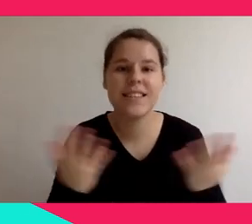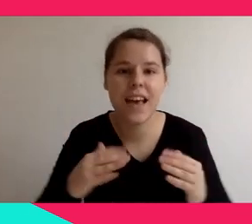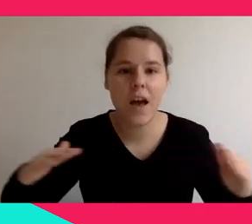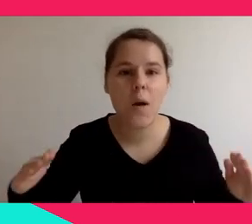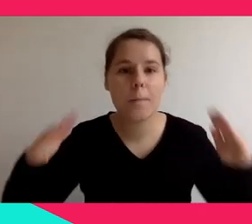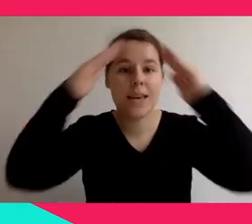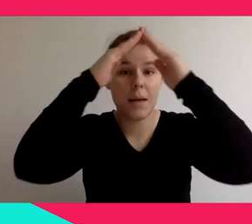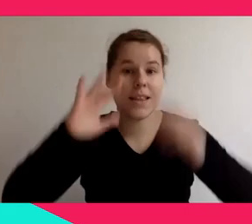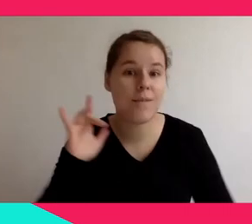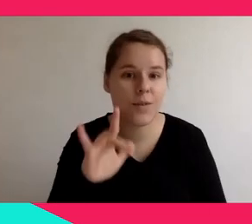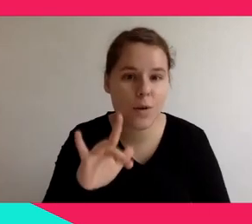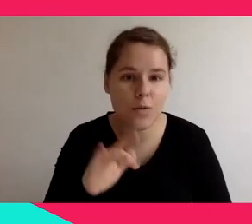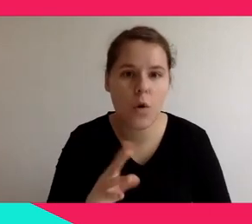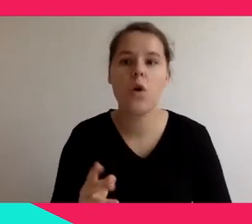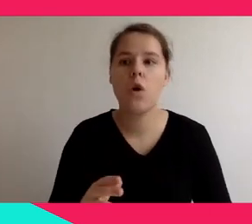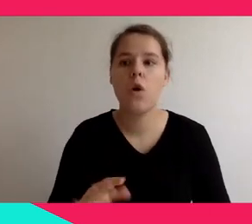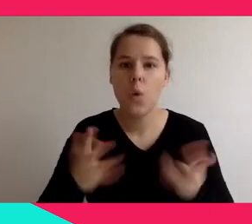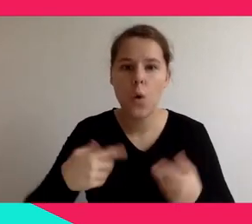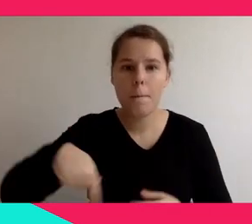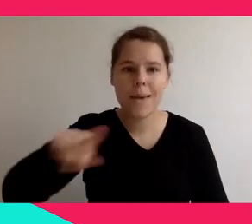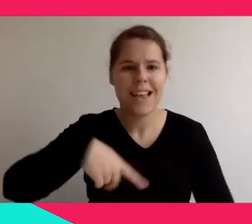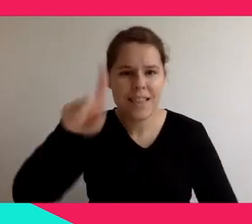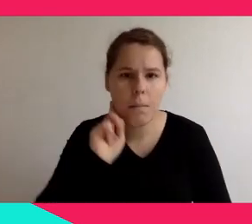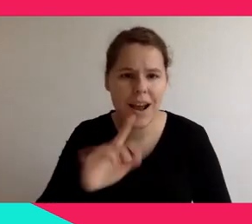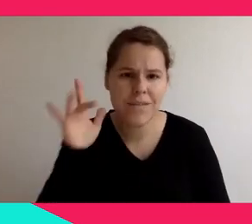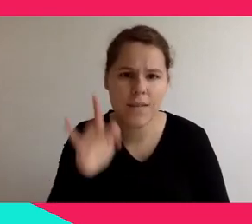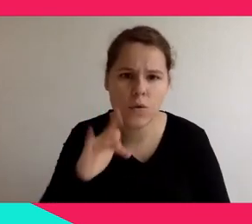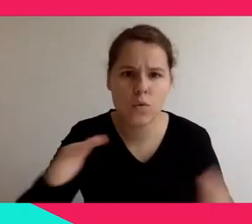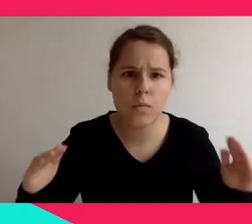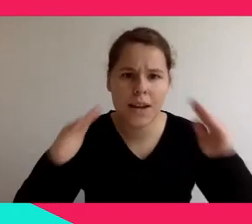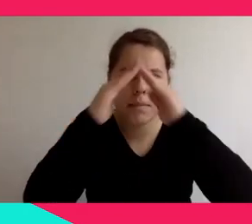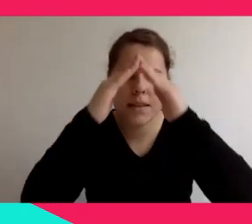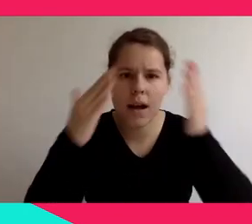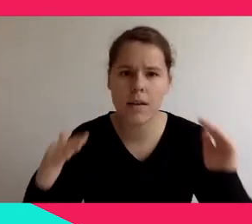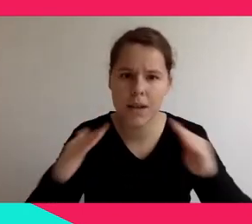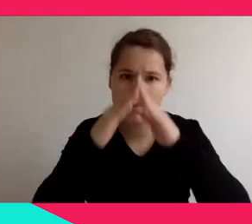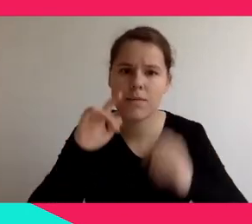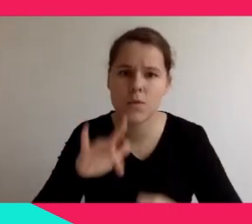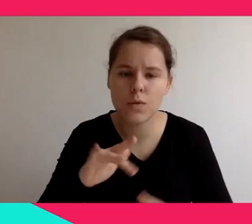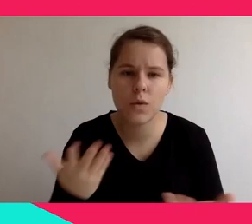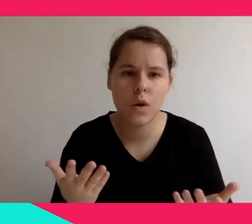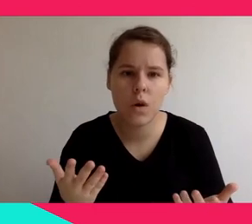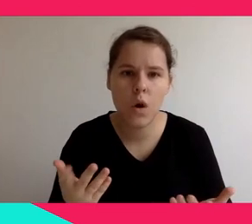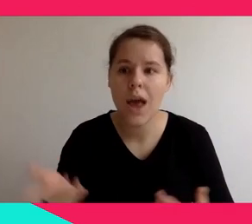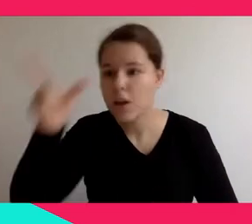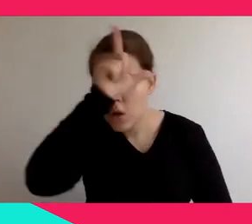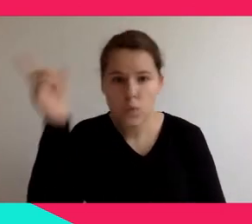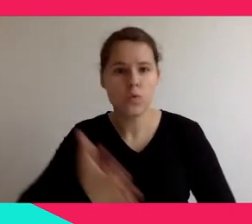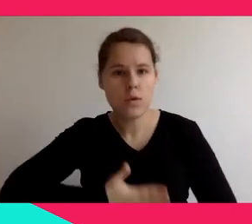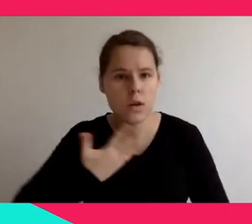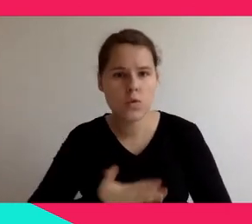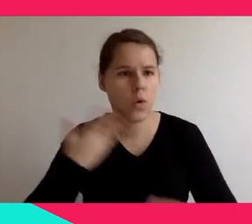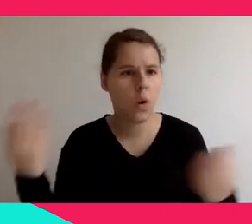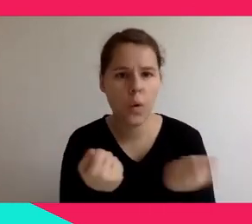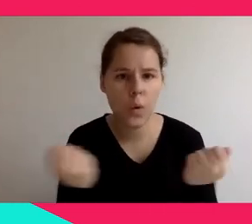And and and yeah, people get emotional. Yeah, I can imagine that. But I would love to also hear